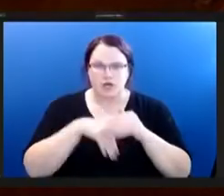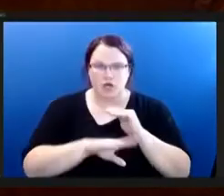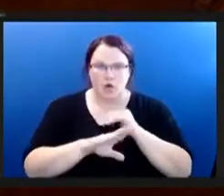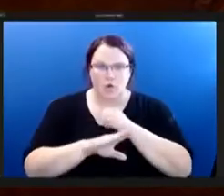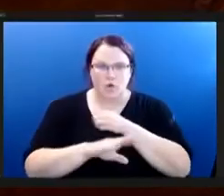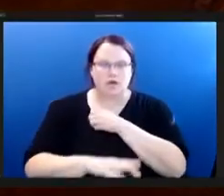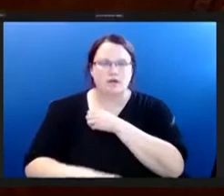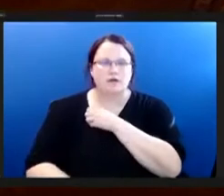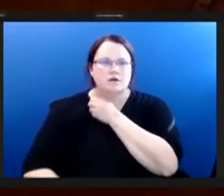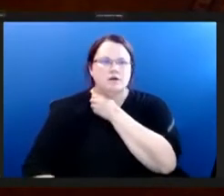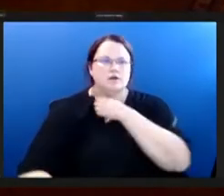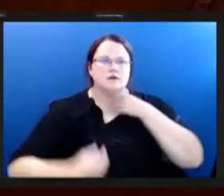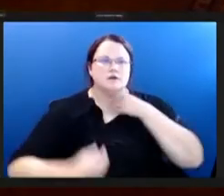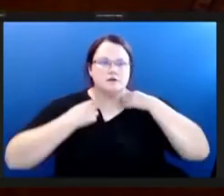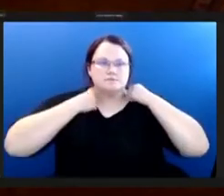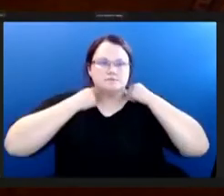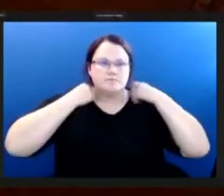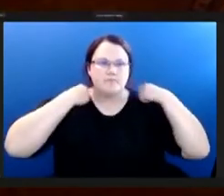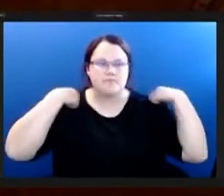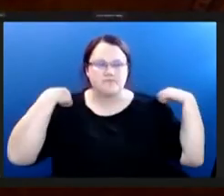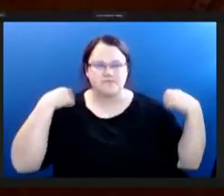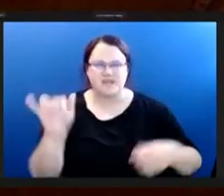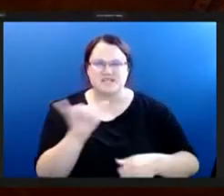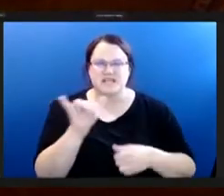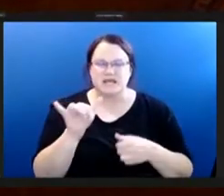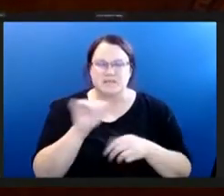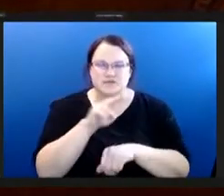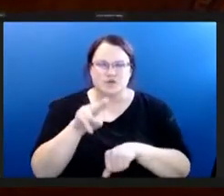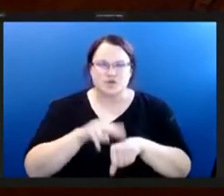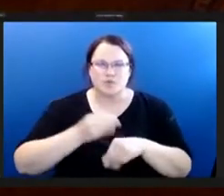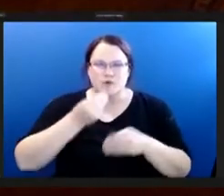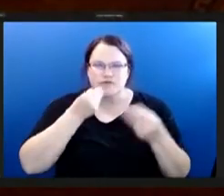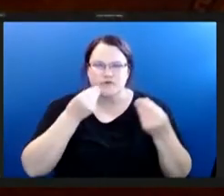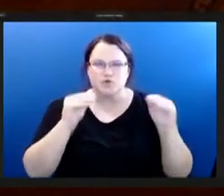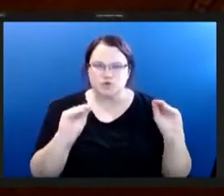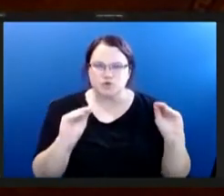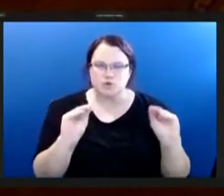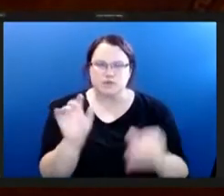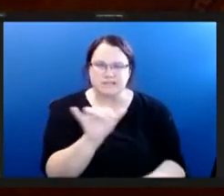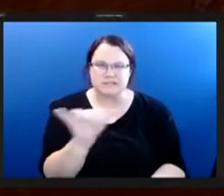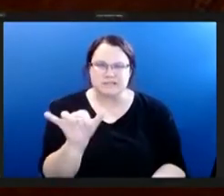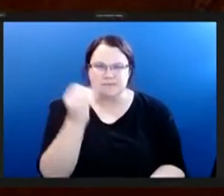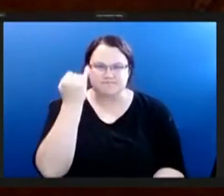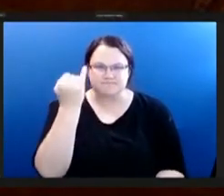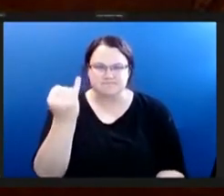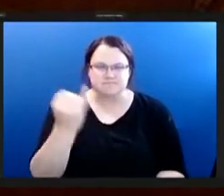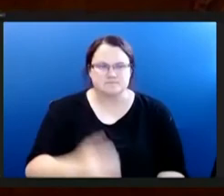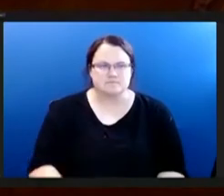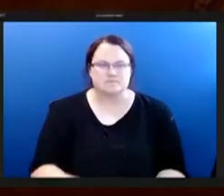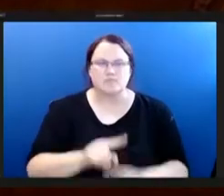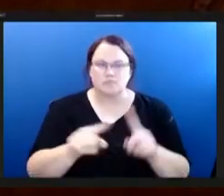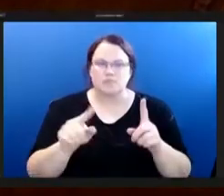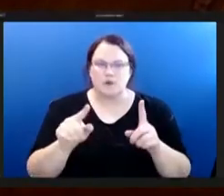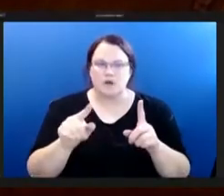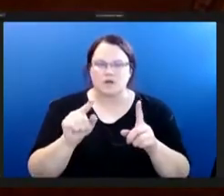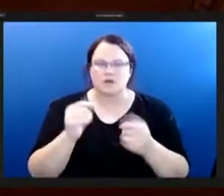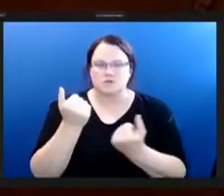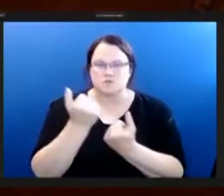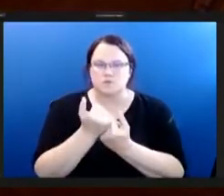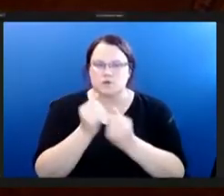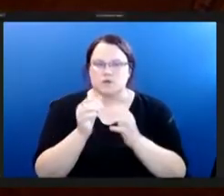and take it off shelves like a normal grocery store and that's a it's supported by a lot of a lot of residents